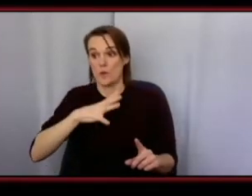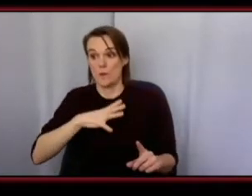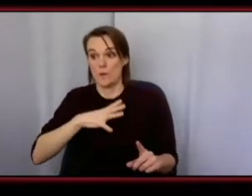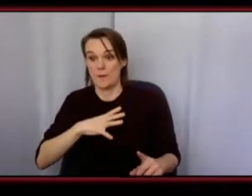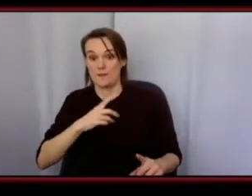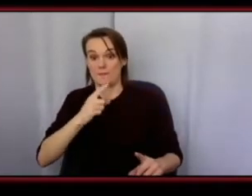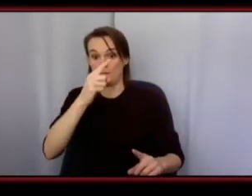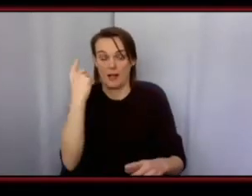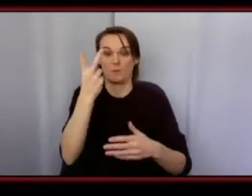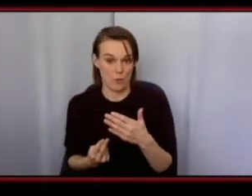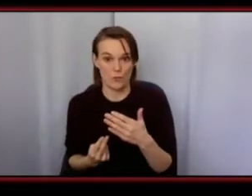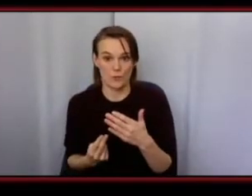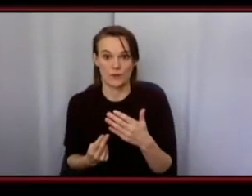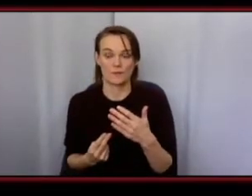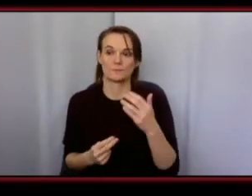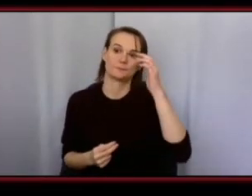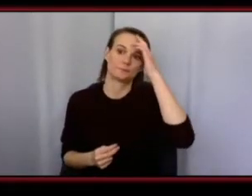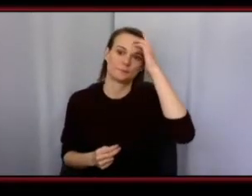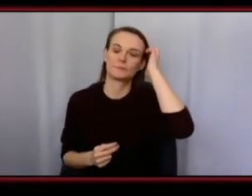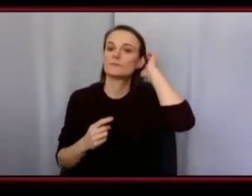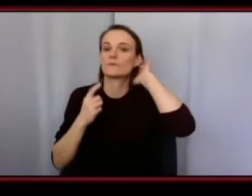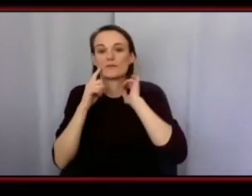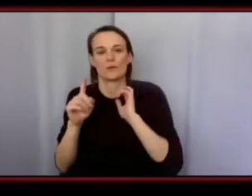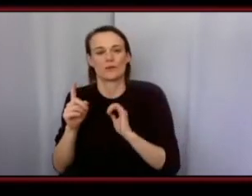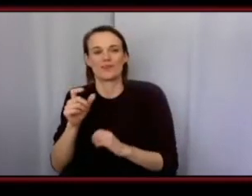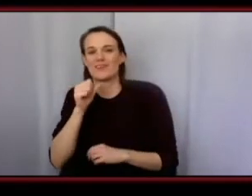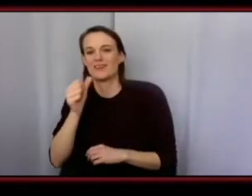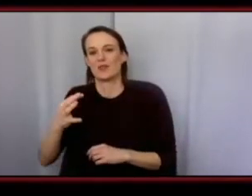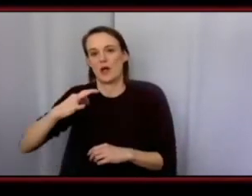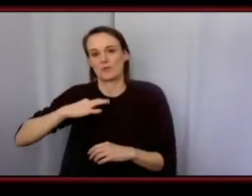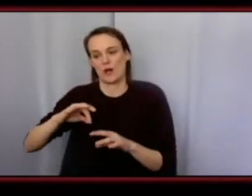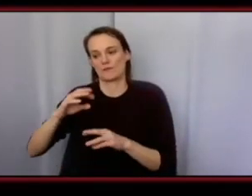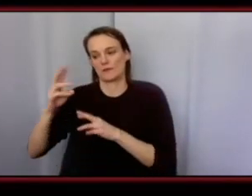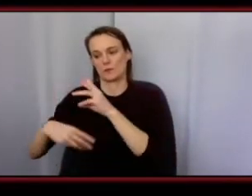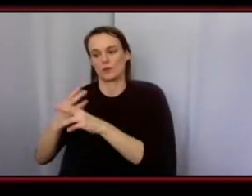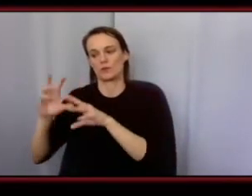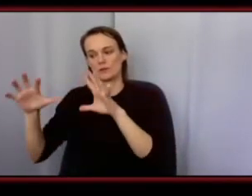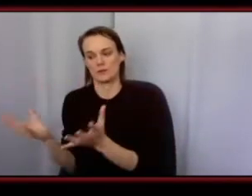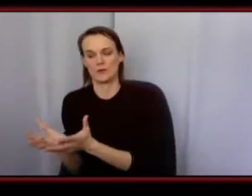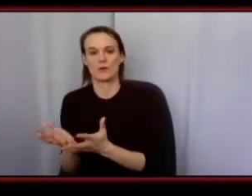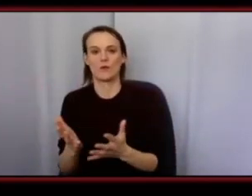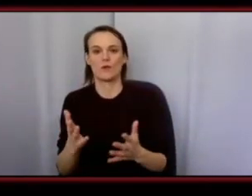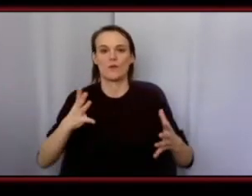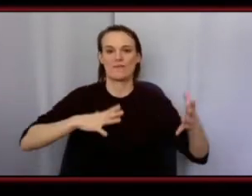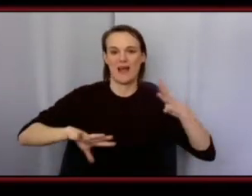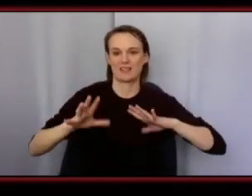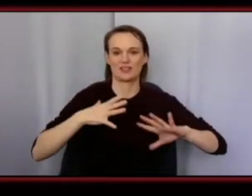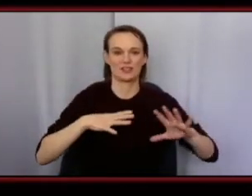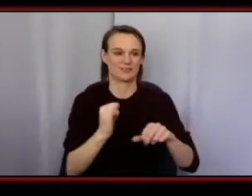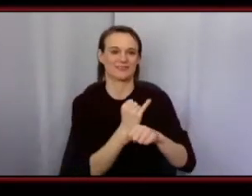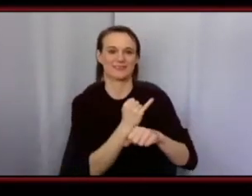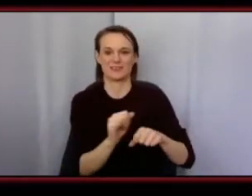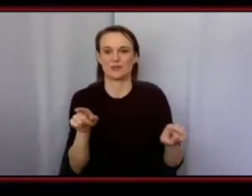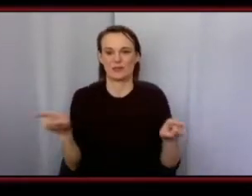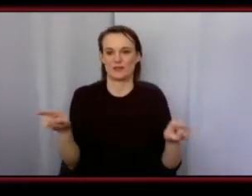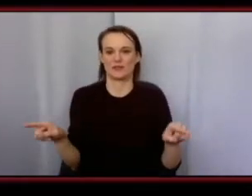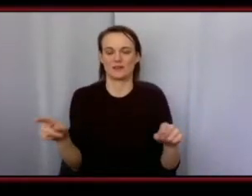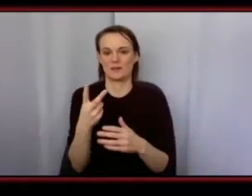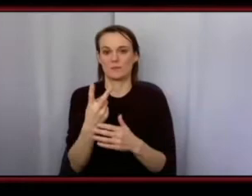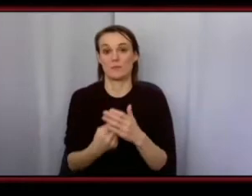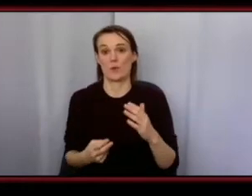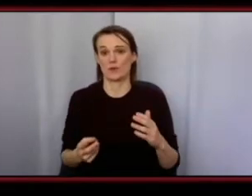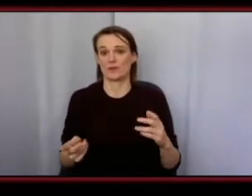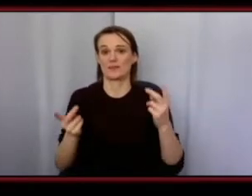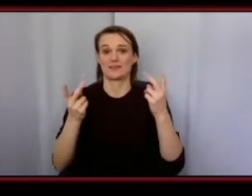my fields whether it's in the non-profit um world or the fashion industry uh they see the